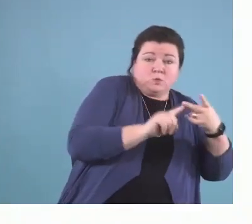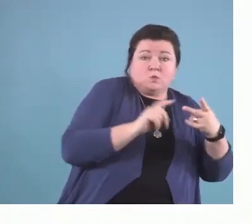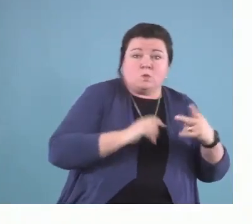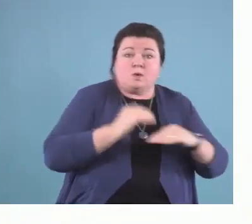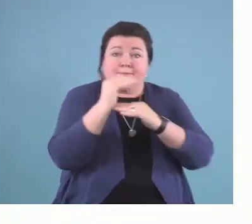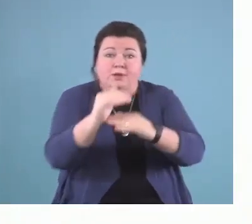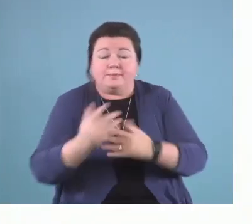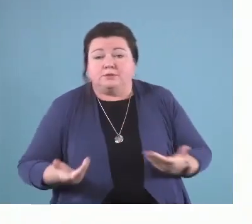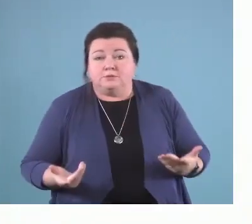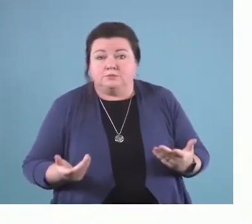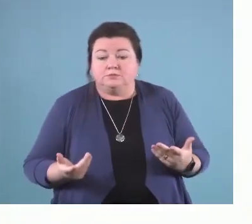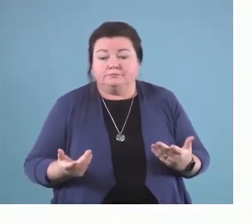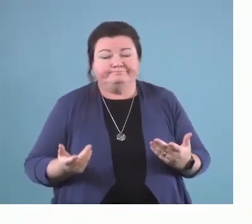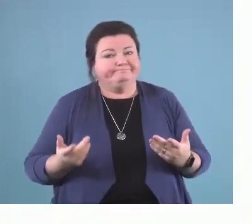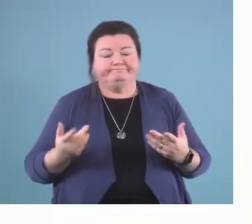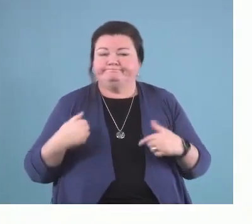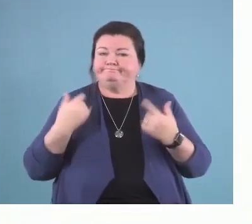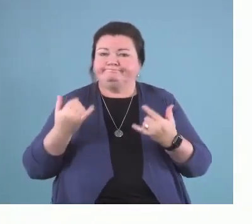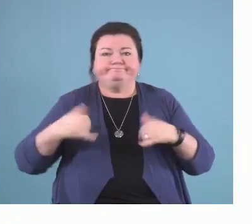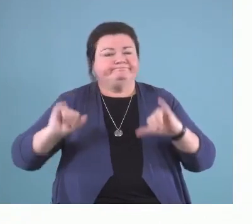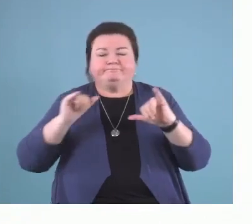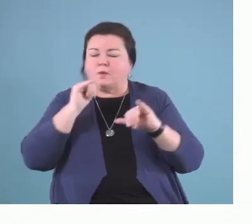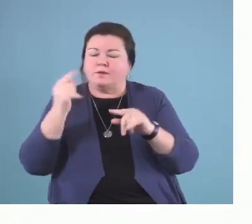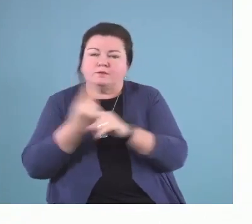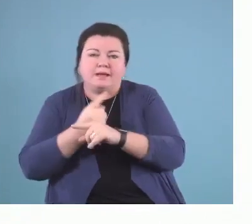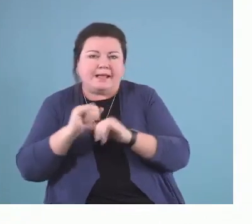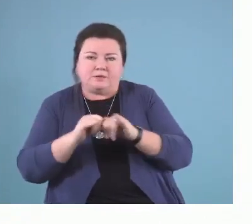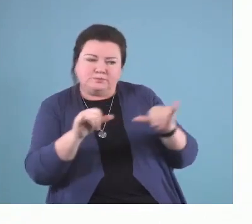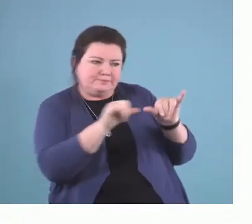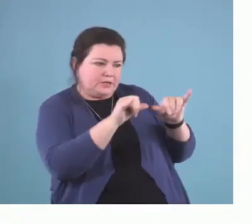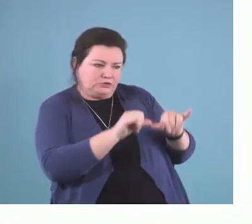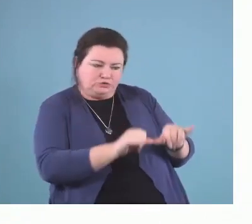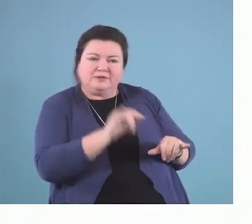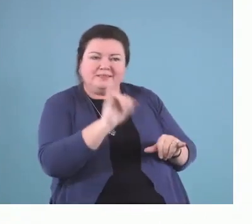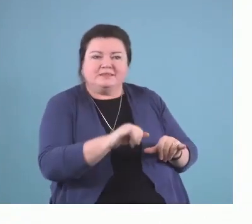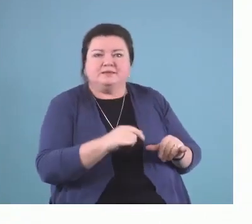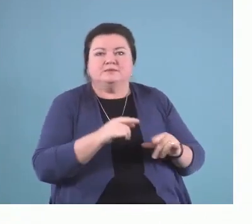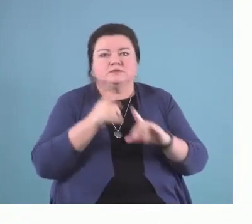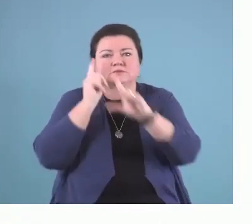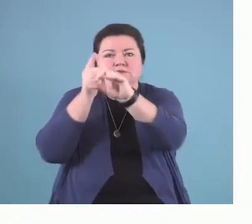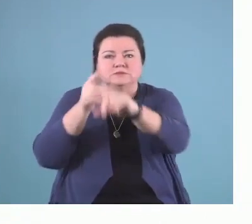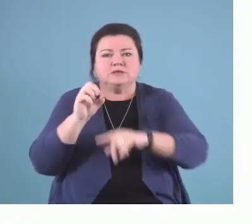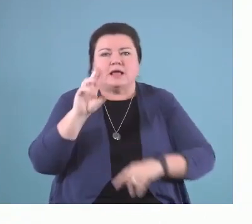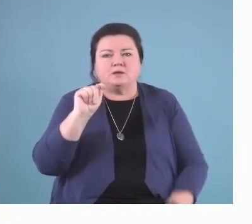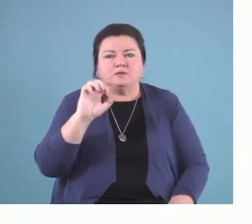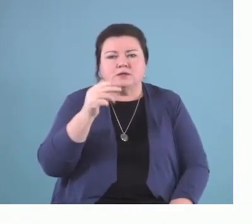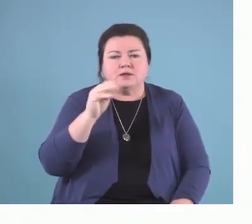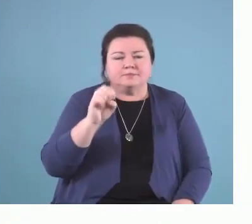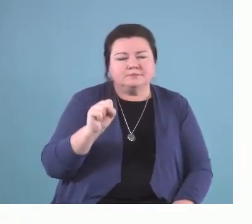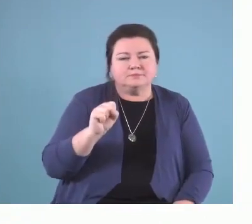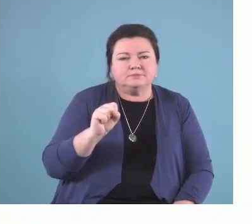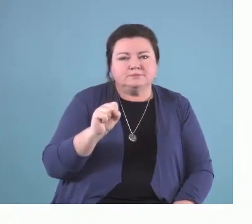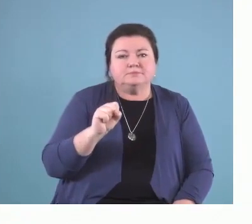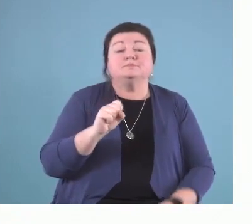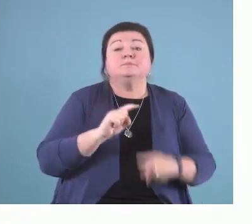great ways to effectively and efficiently measure some of these desired outcomes. But I think rehabilitation is moving